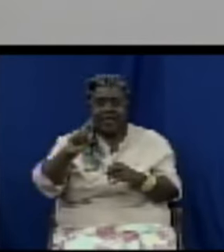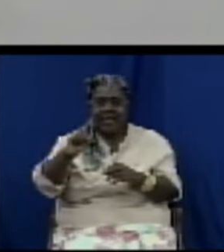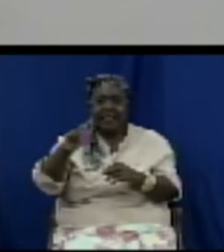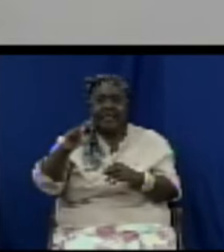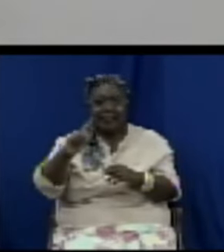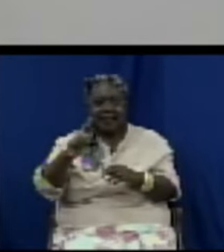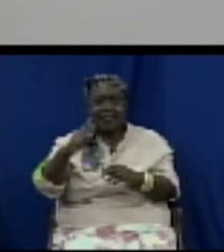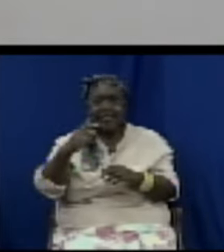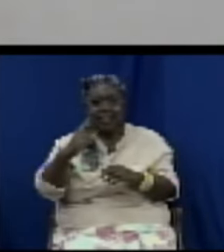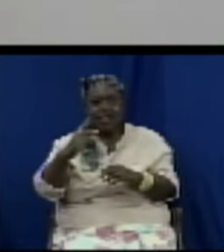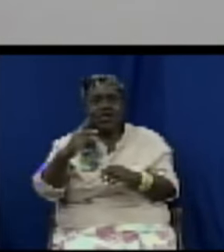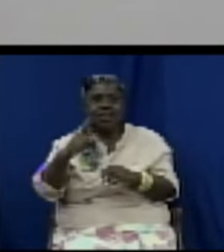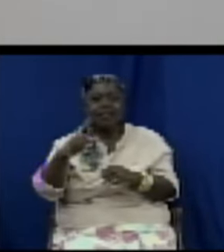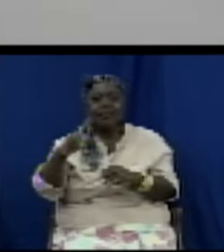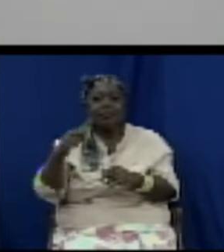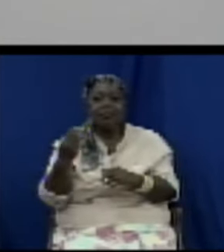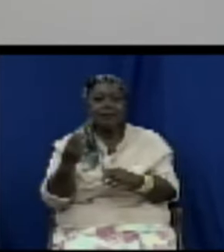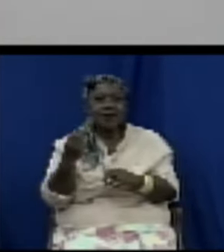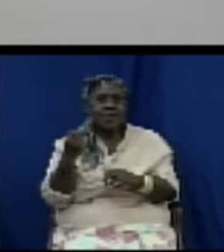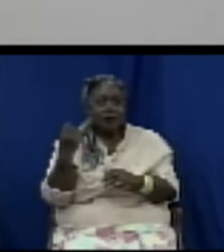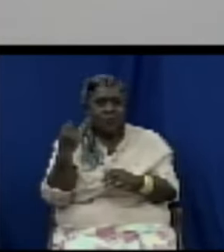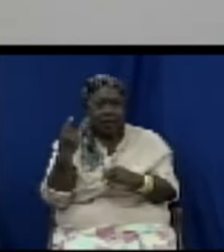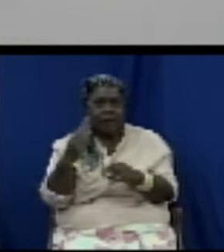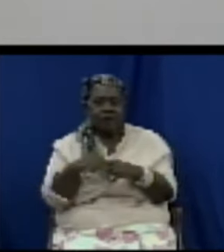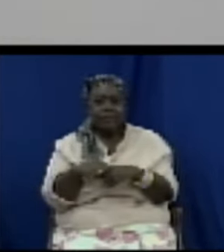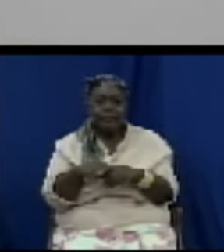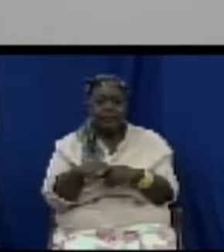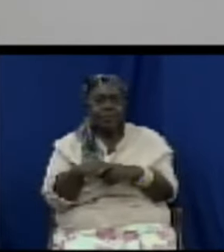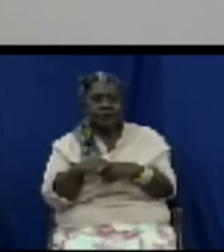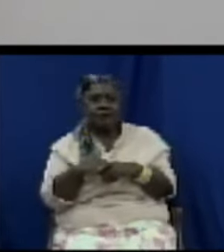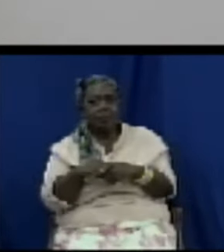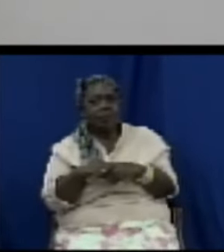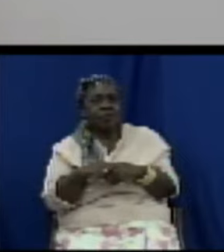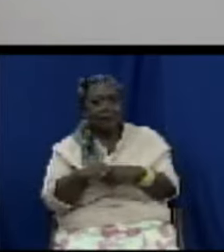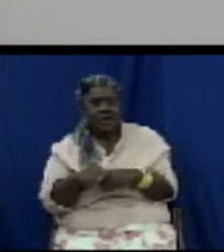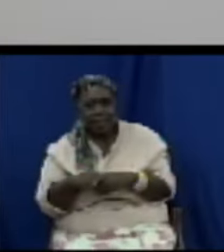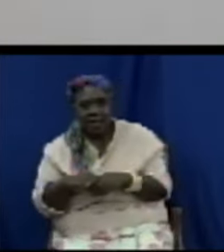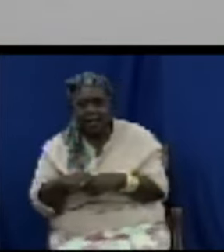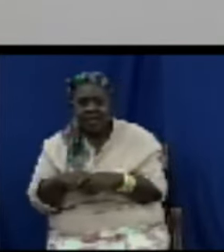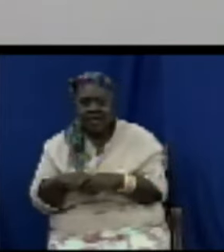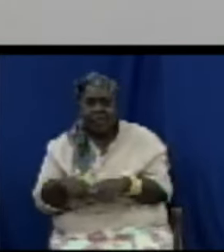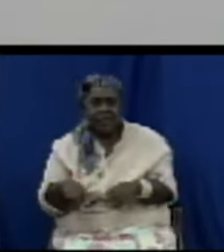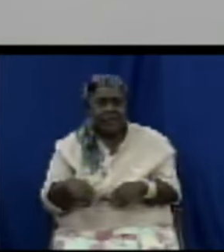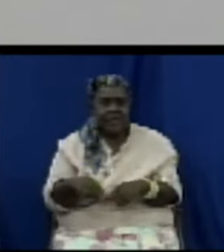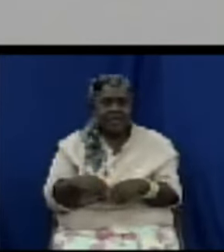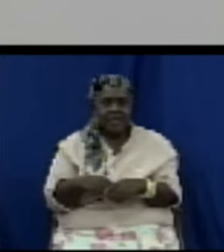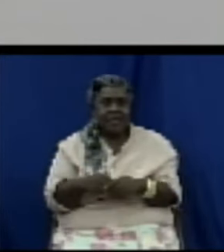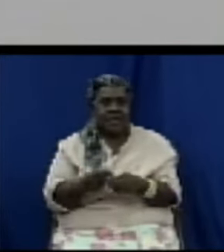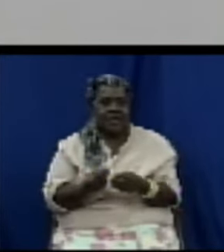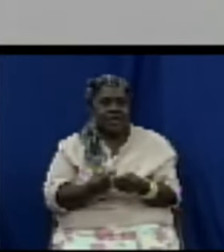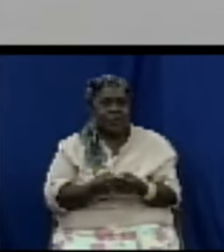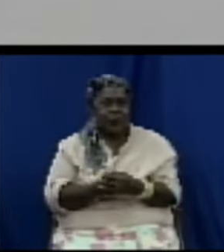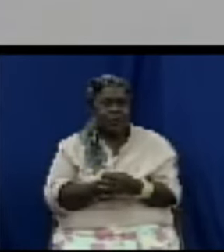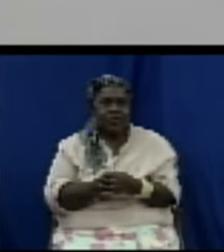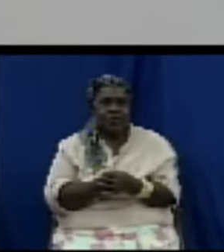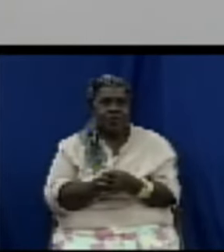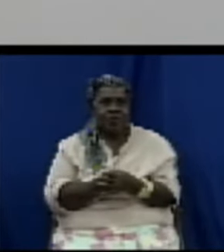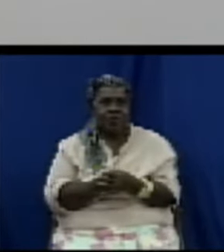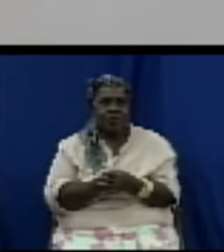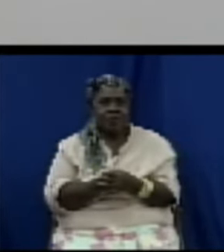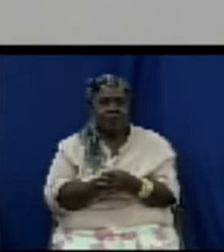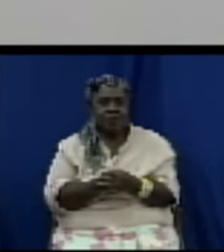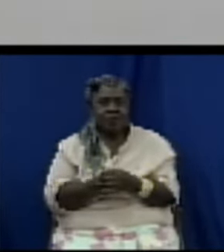consumption and production if we have to adhere to environmental changes and environmental